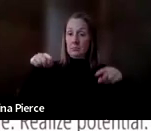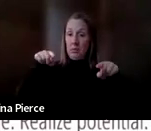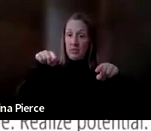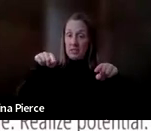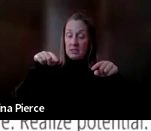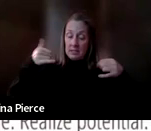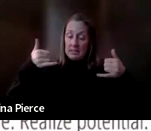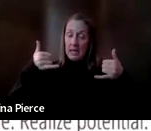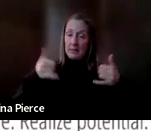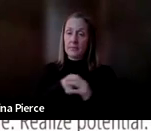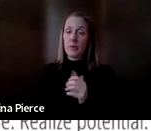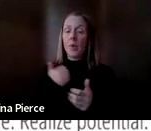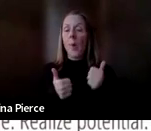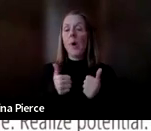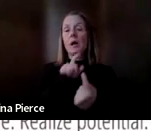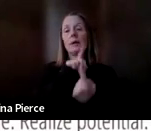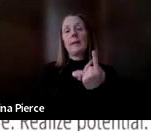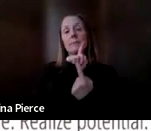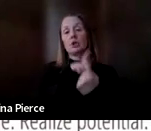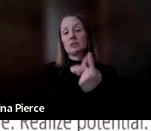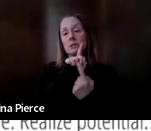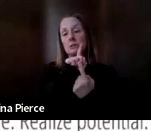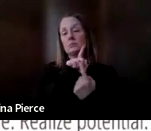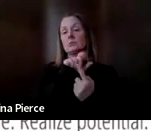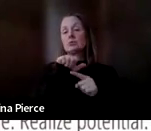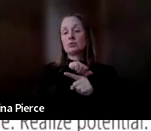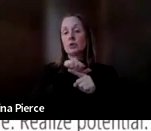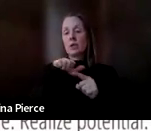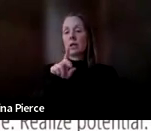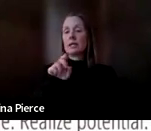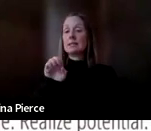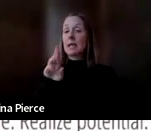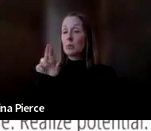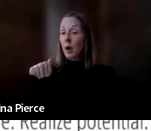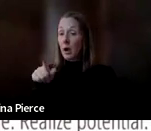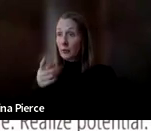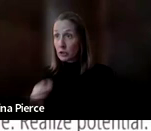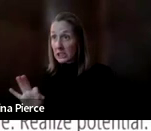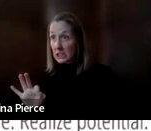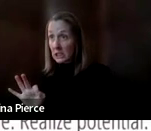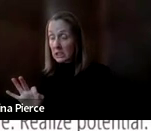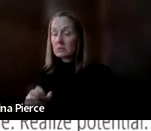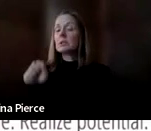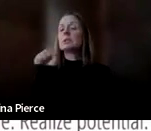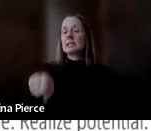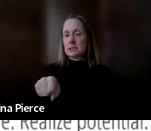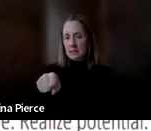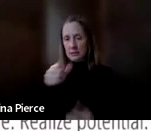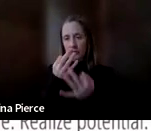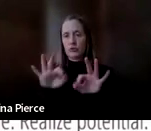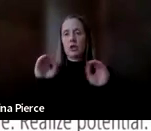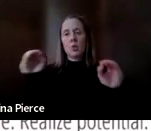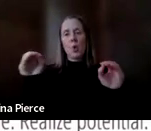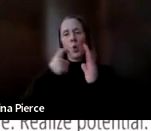-person trainings. And these are offered, oh, see Deborah asks, are they free trainings? Yes, yes, yes, they are. Our online